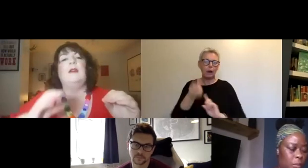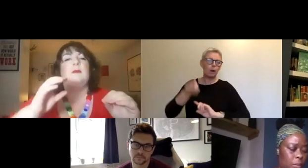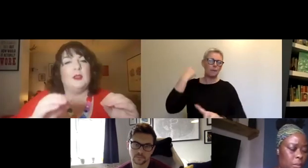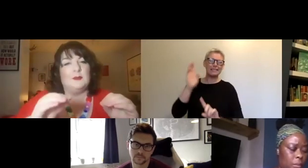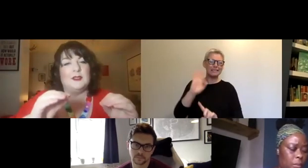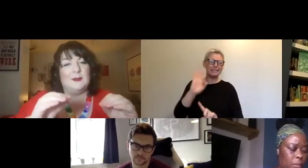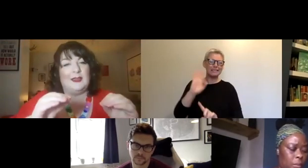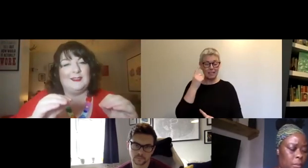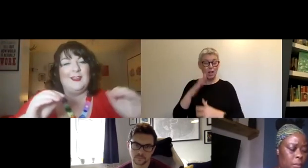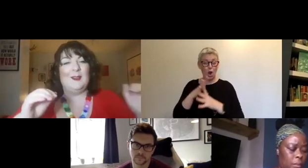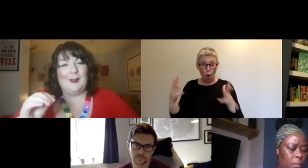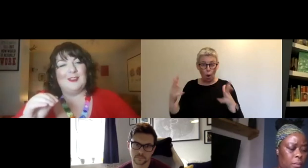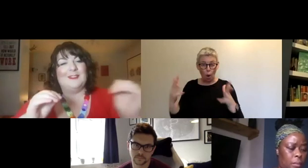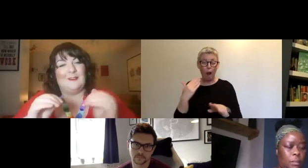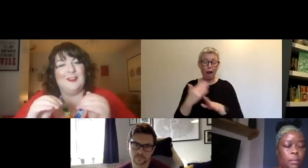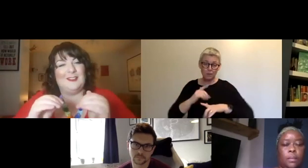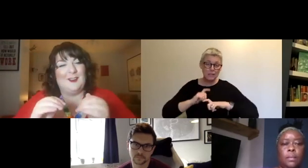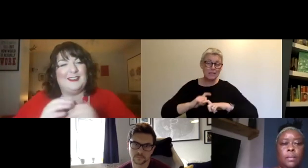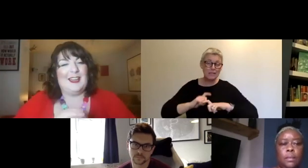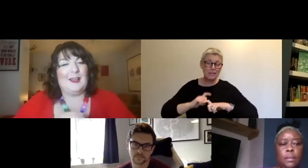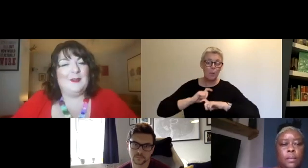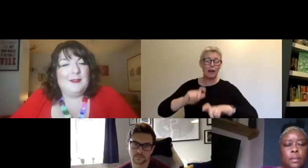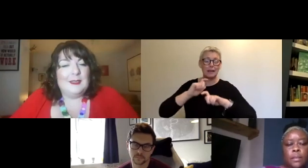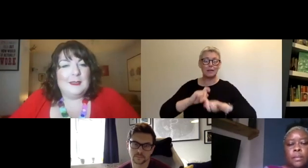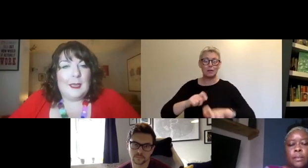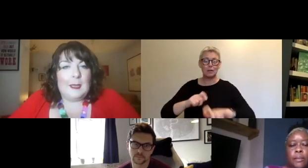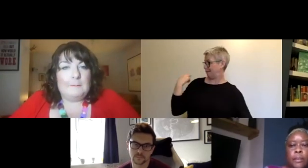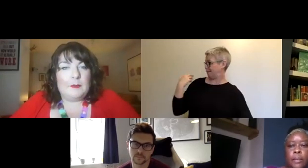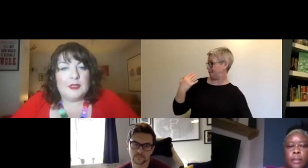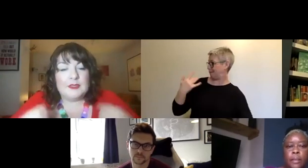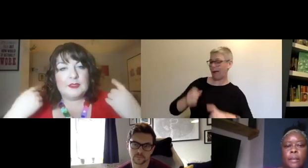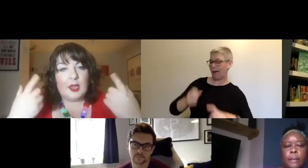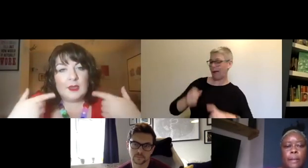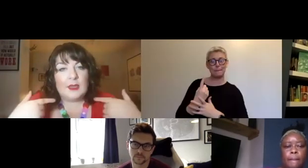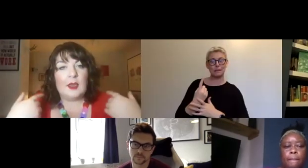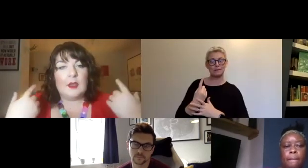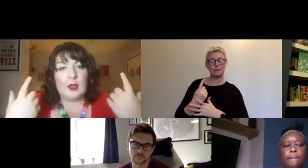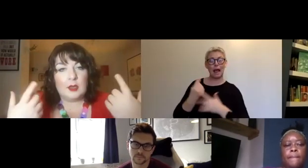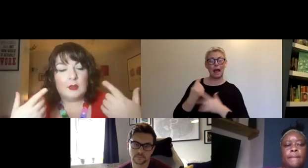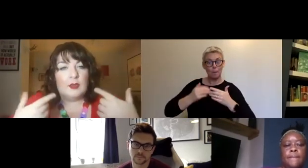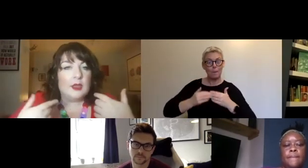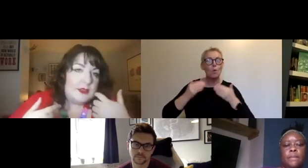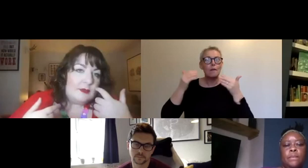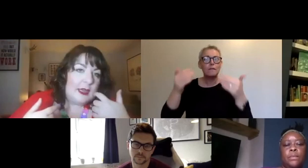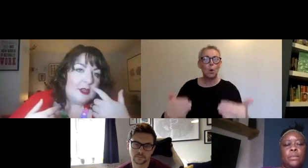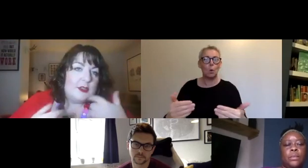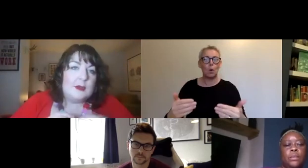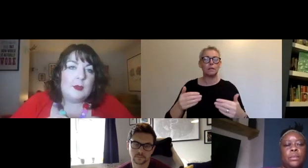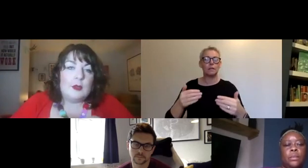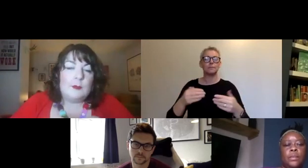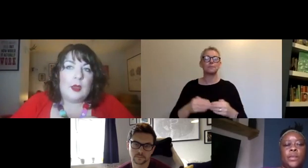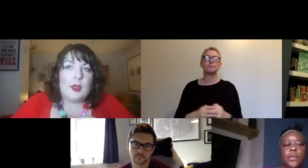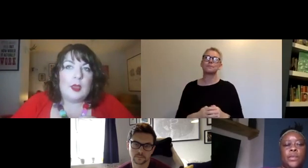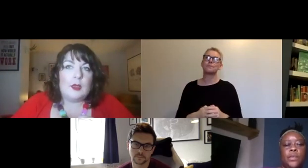get everybody up to speed with the stuff that's already happened. Um, but certainly that kind of, there's a really interesting